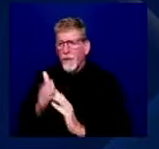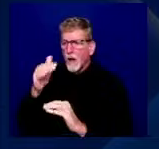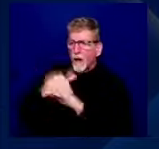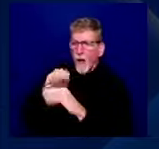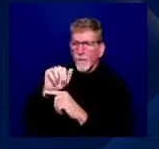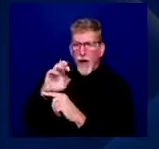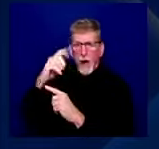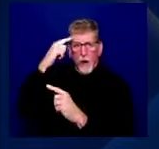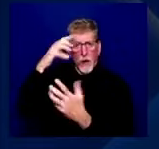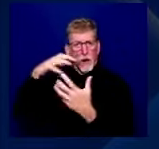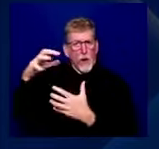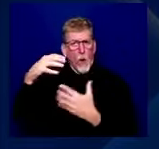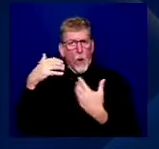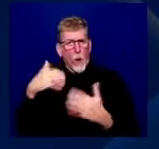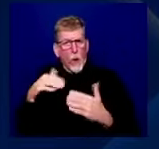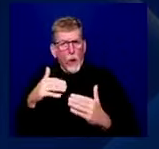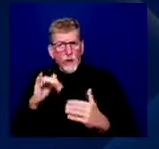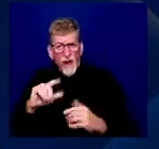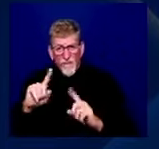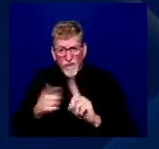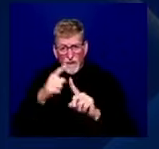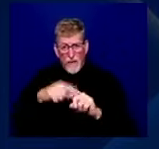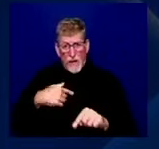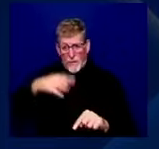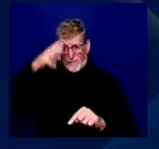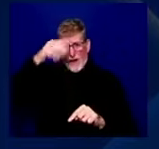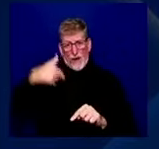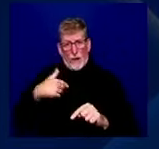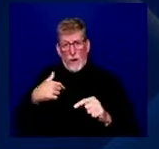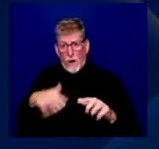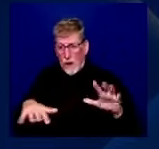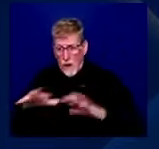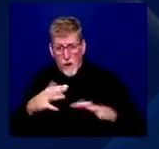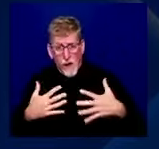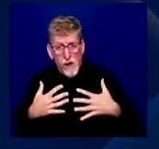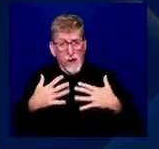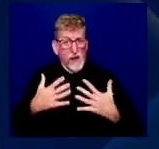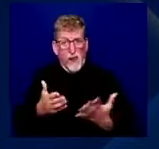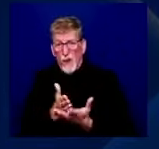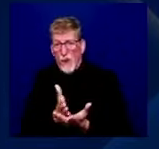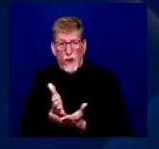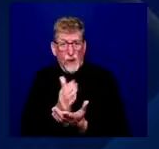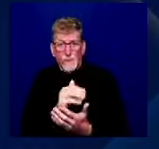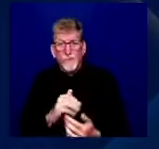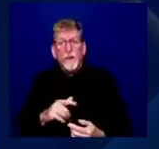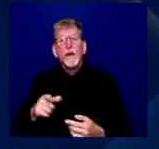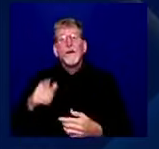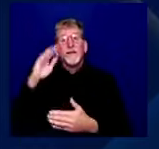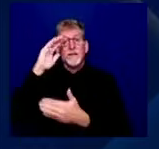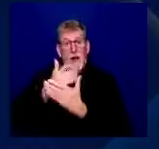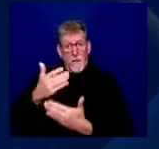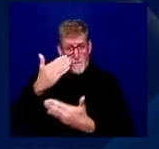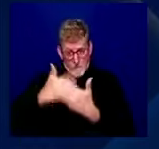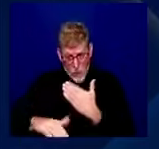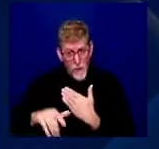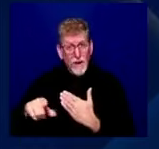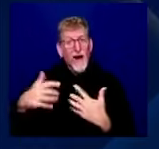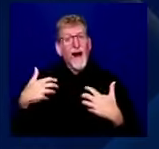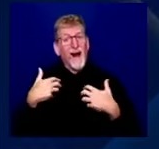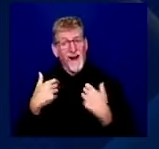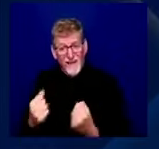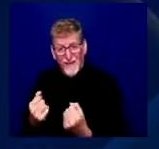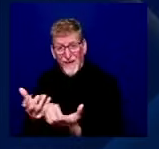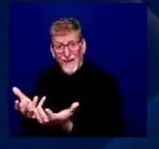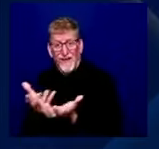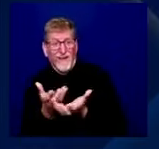joy, but a little bit anxious. And so our son was born perfectly healthy. And they took us back to recovery. And that's when things took a